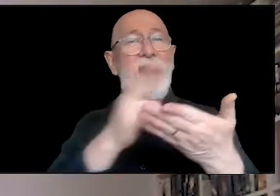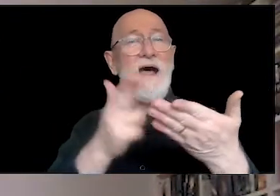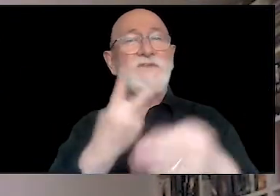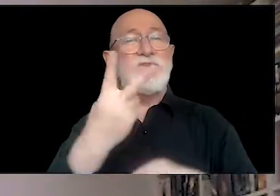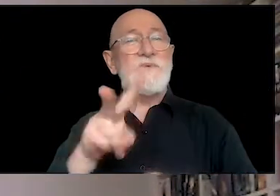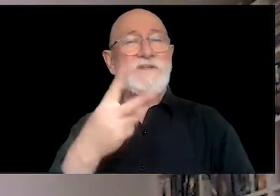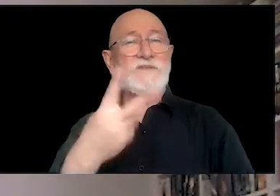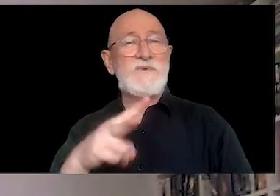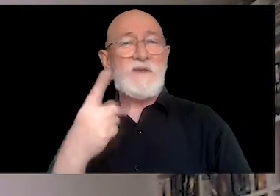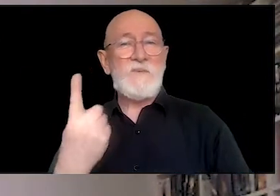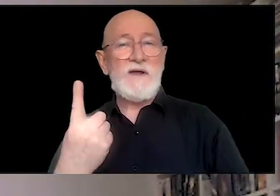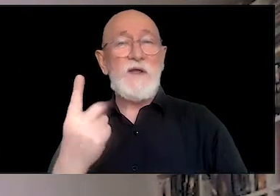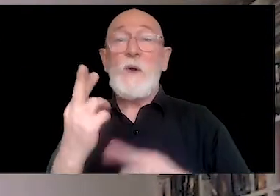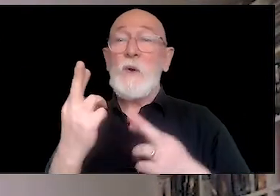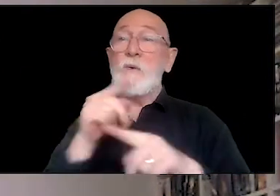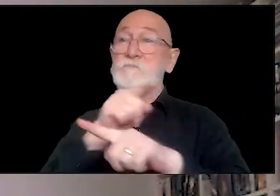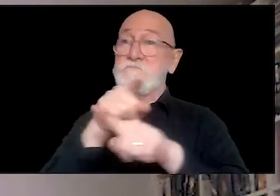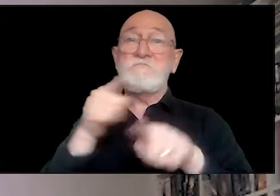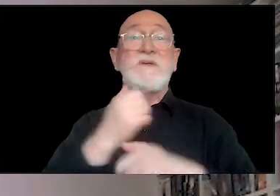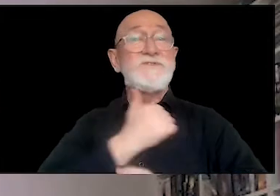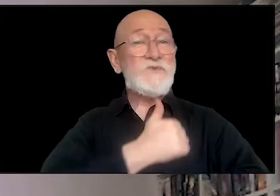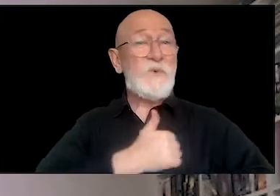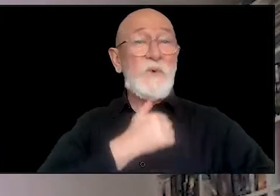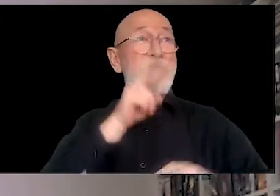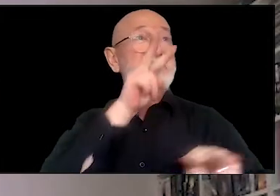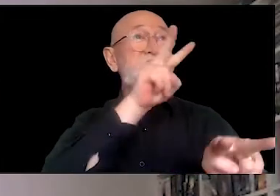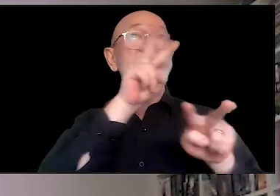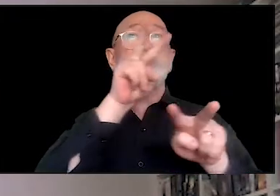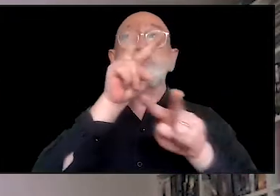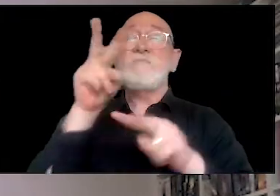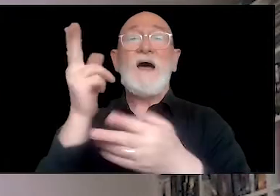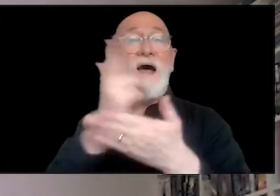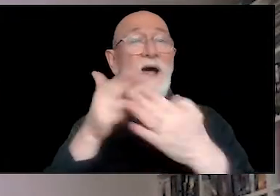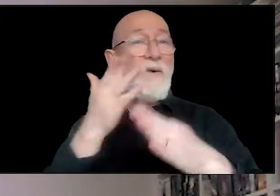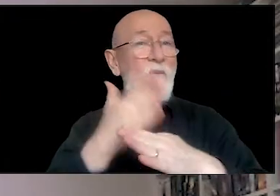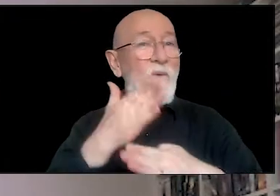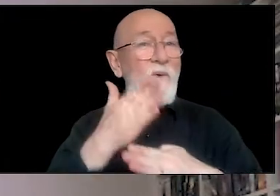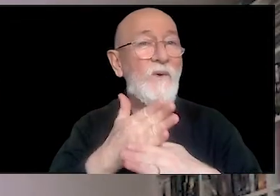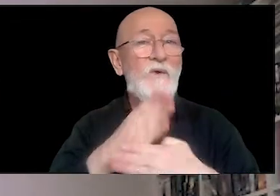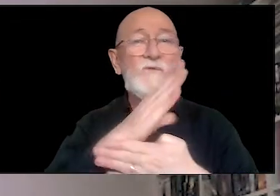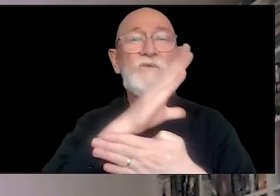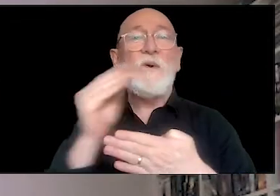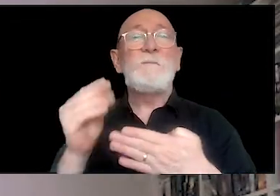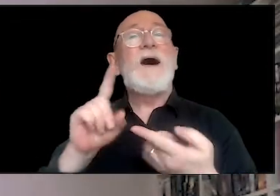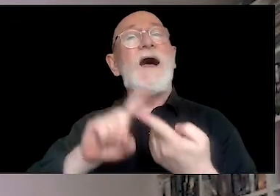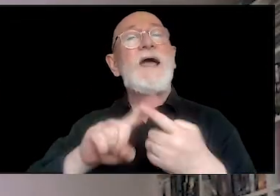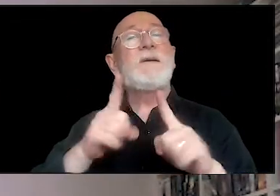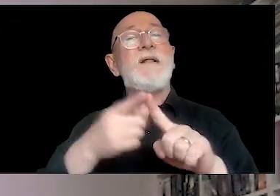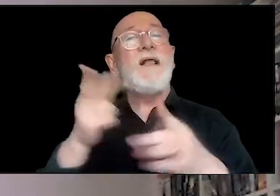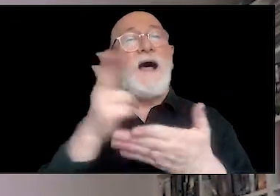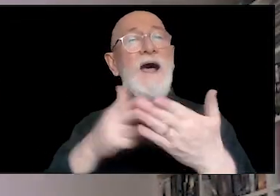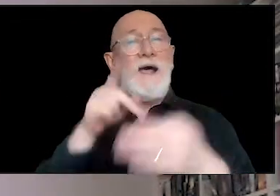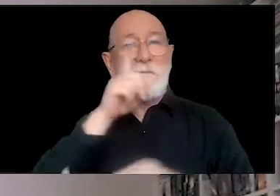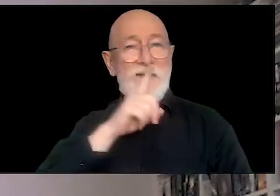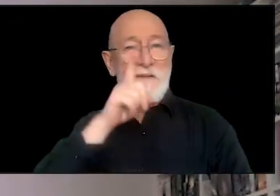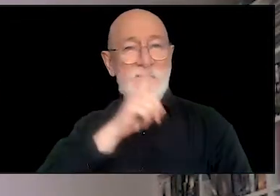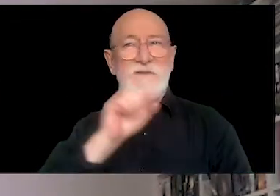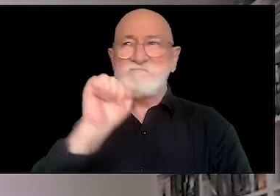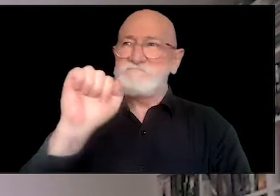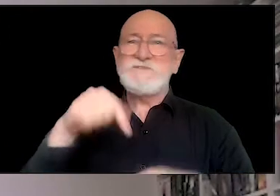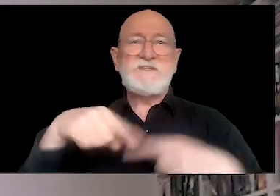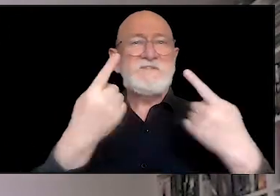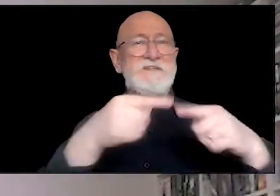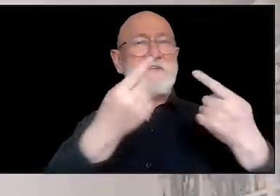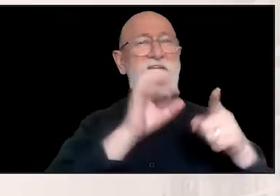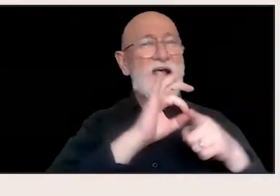contributions in this year's exhibition. Please stay safe and I hope that we are able to do this exhibition in person